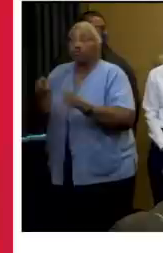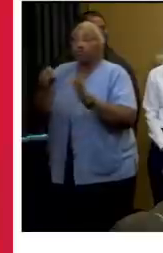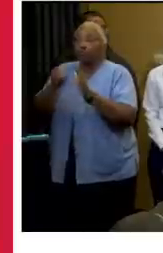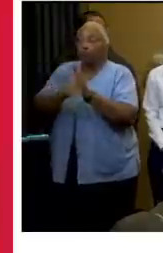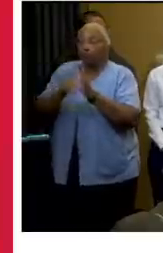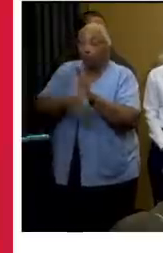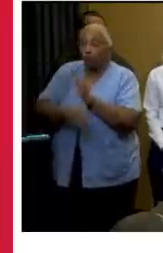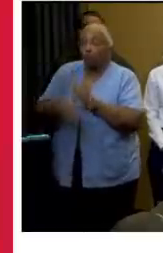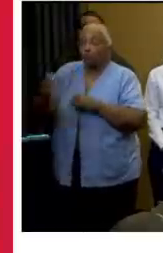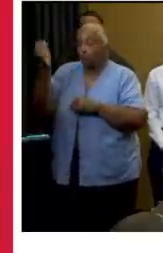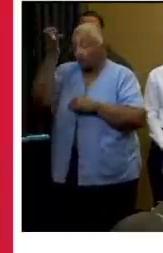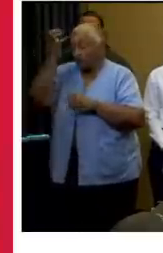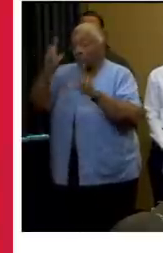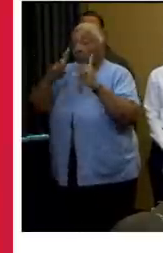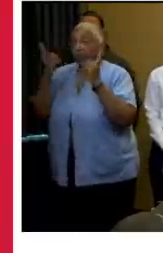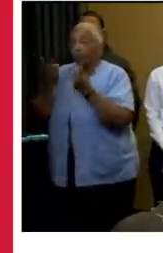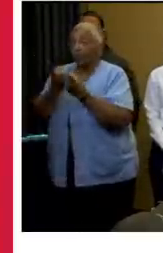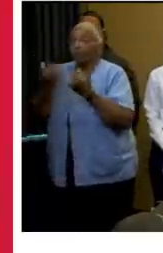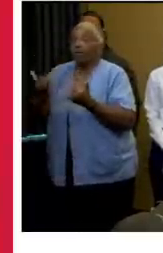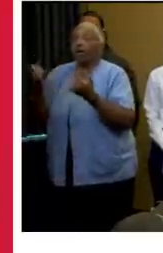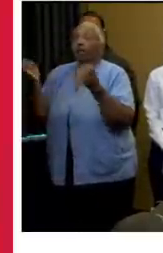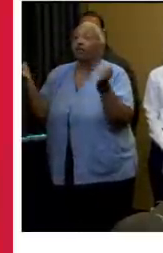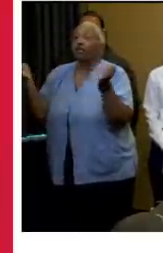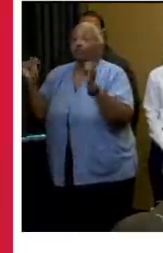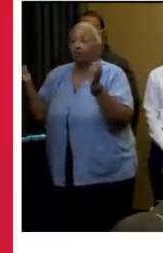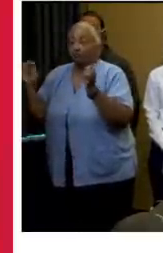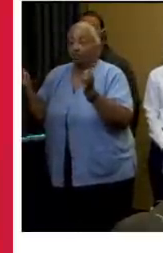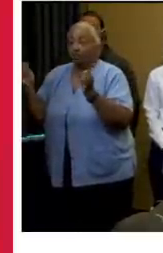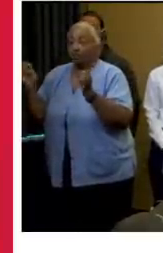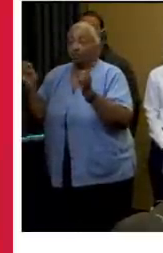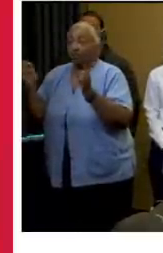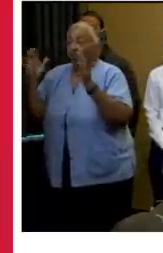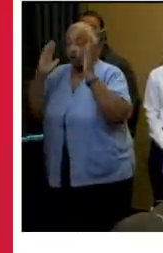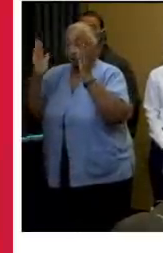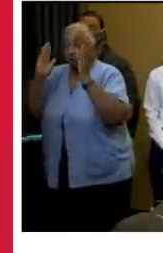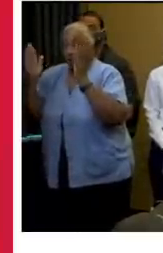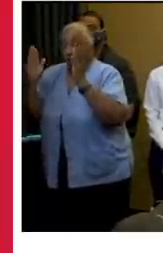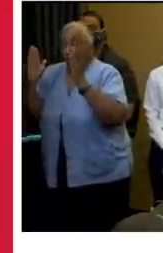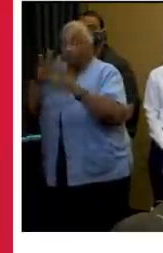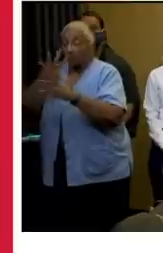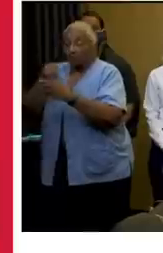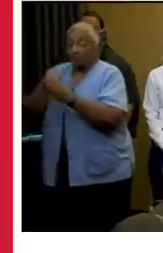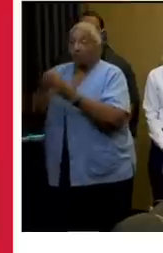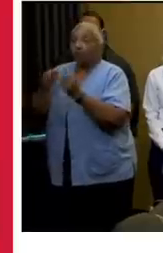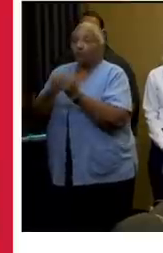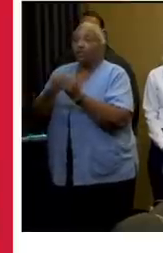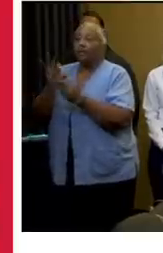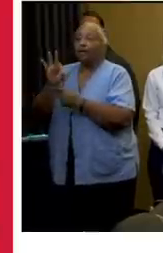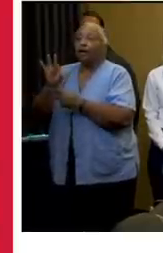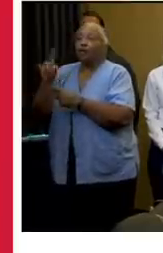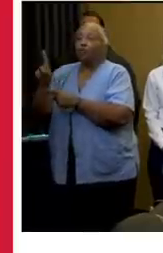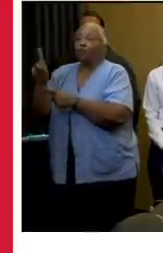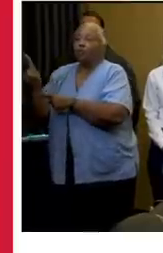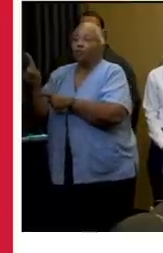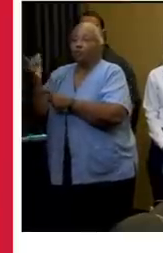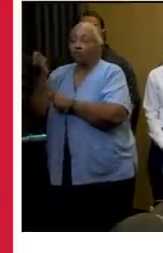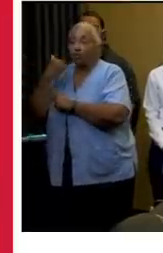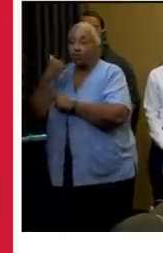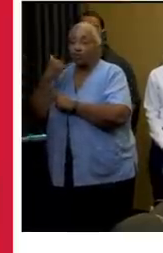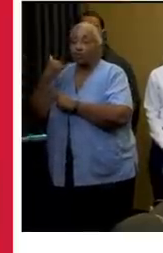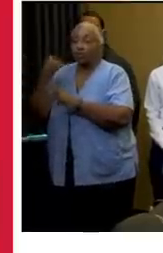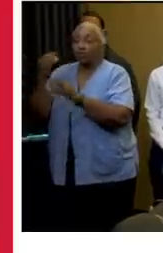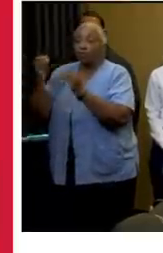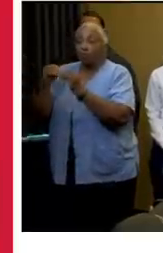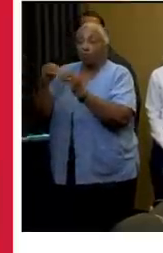Department. We are now on emergency alert. As it relates to 911 calls, you will hear more from our